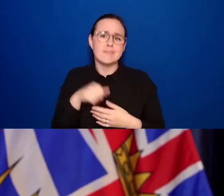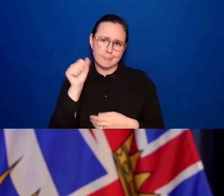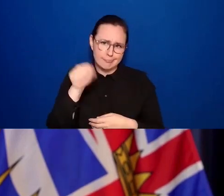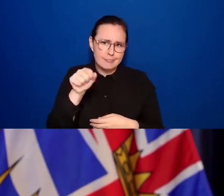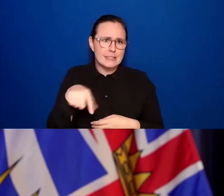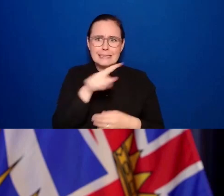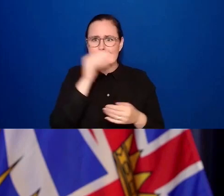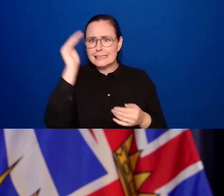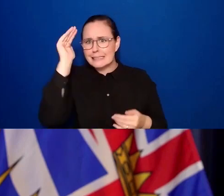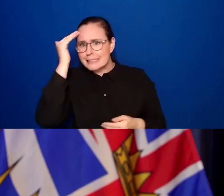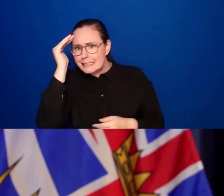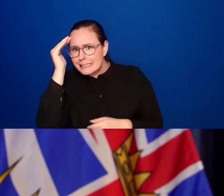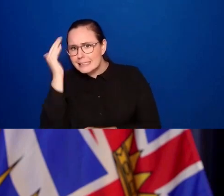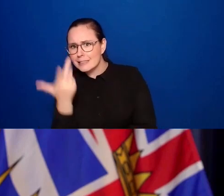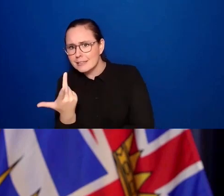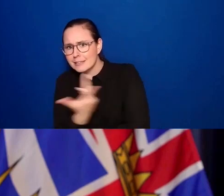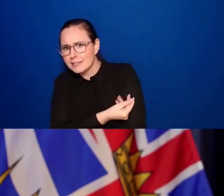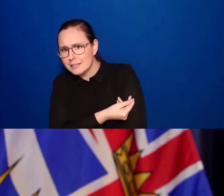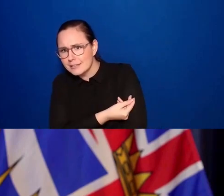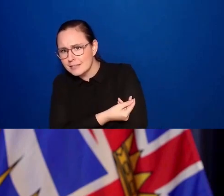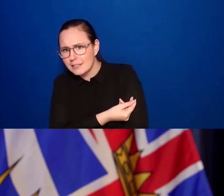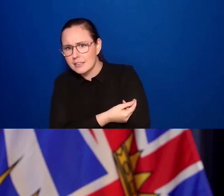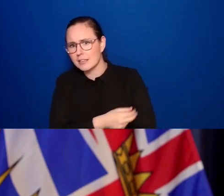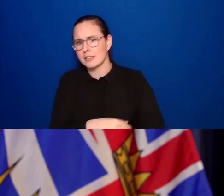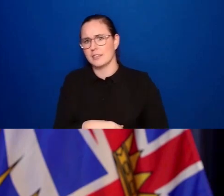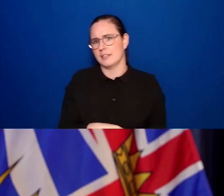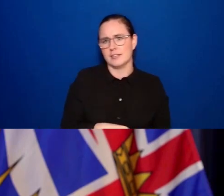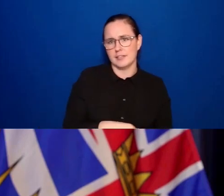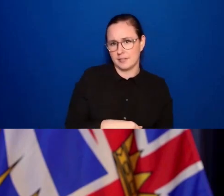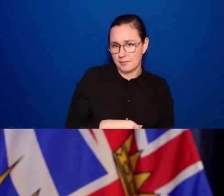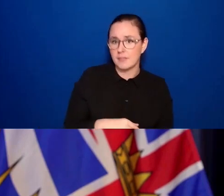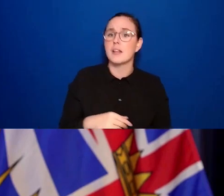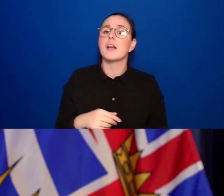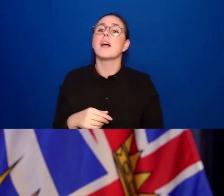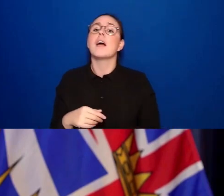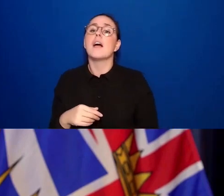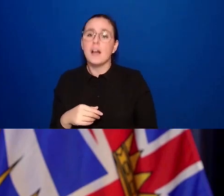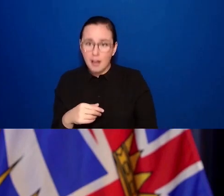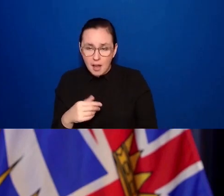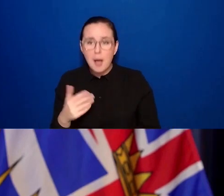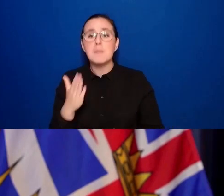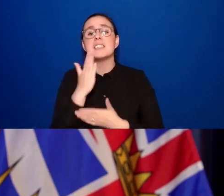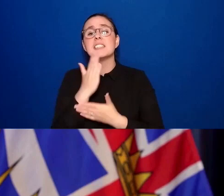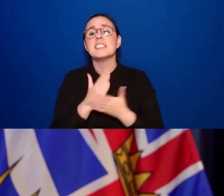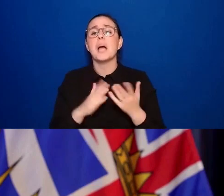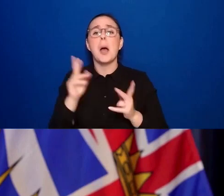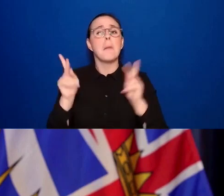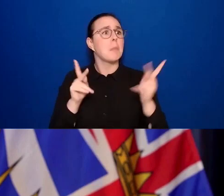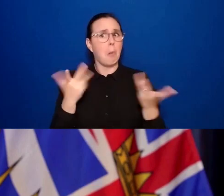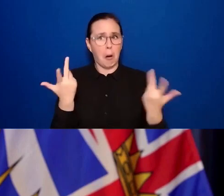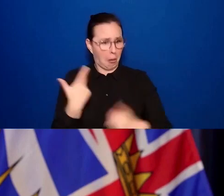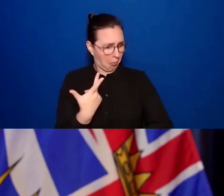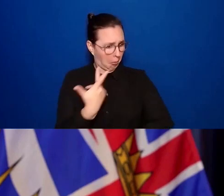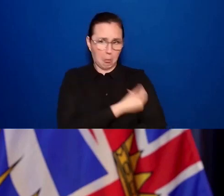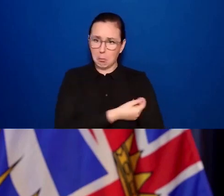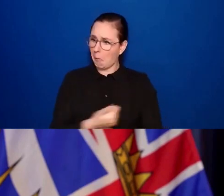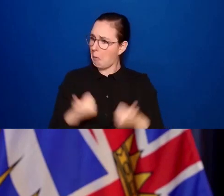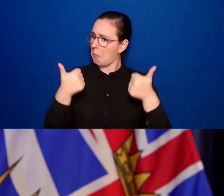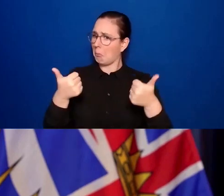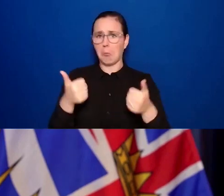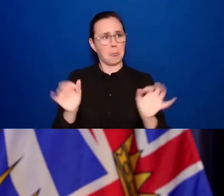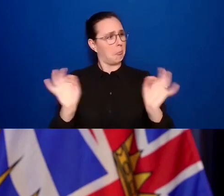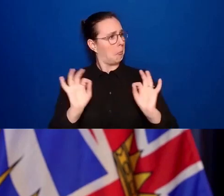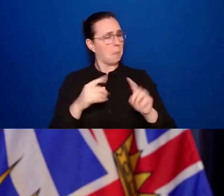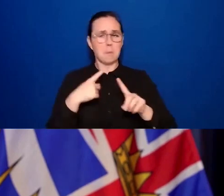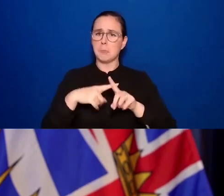No one likes to get a shot, in general. And it's people have found the experience to be immeasurably positive in their lives. And the